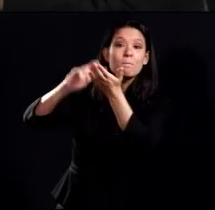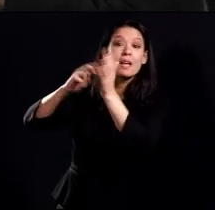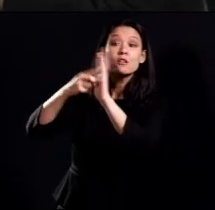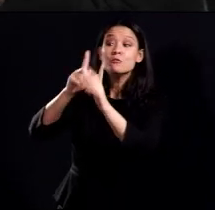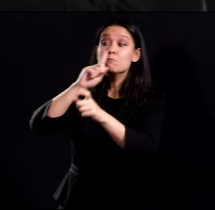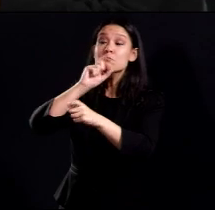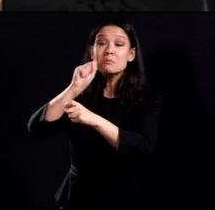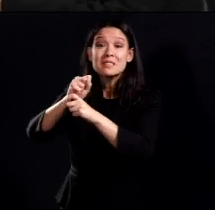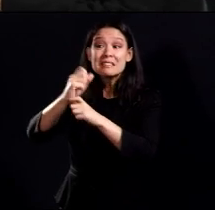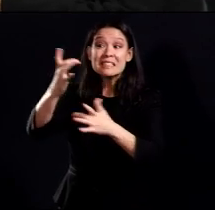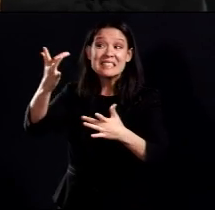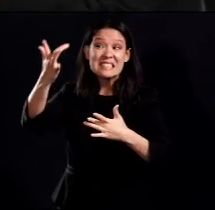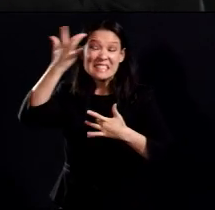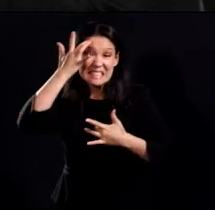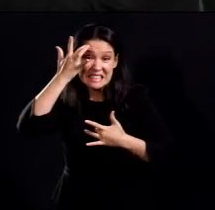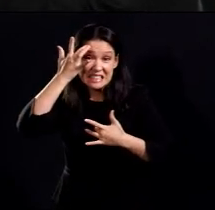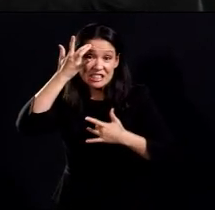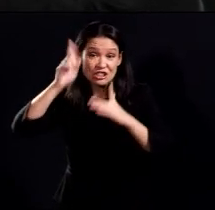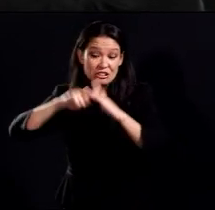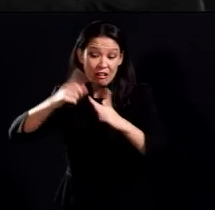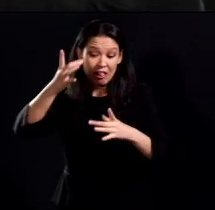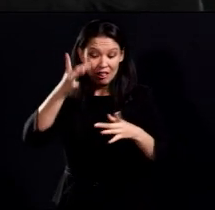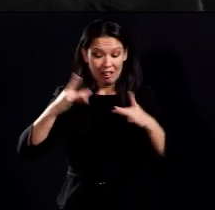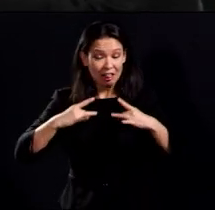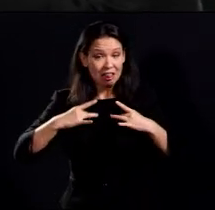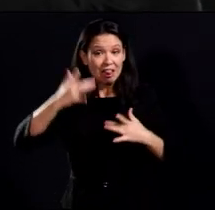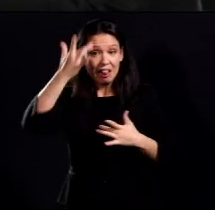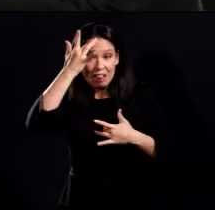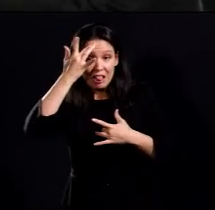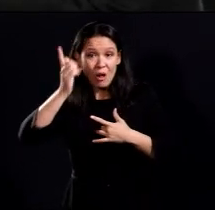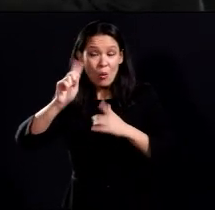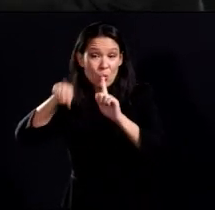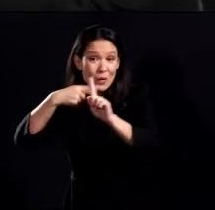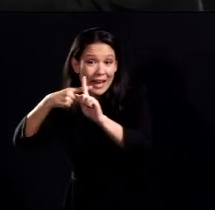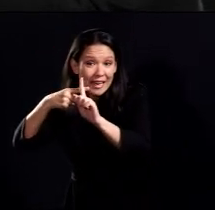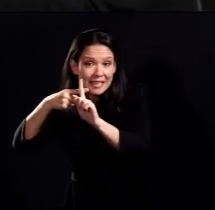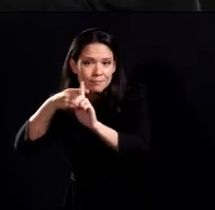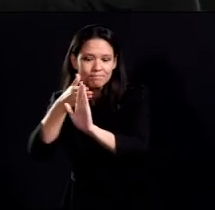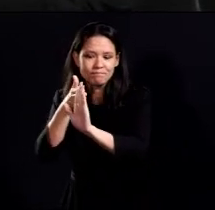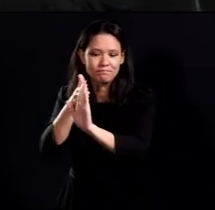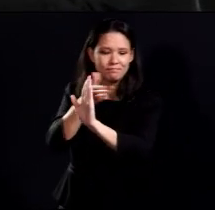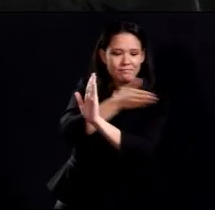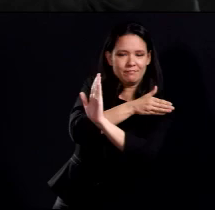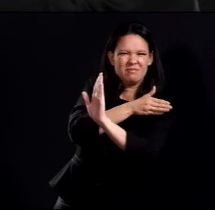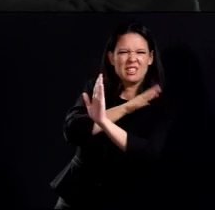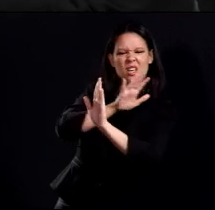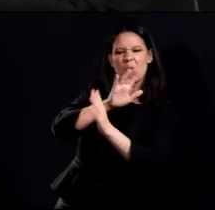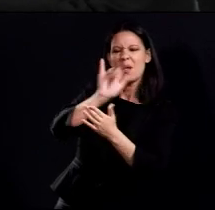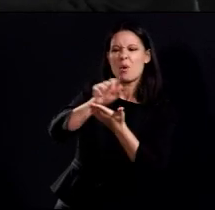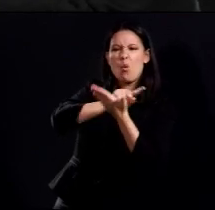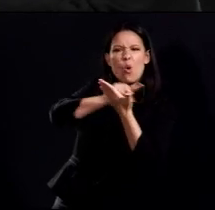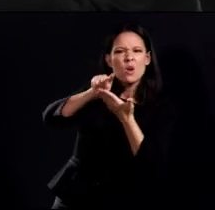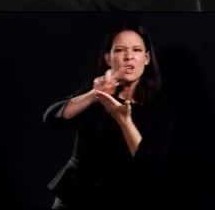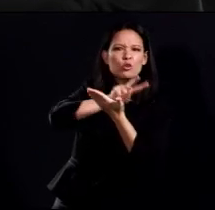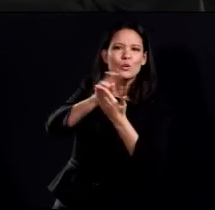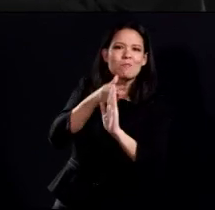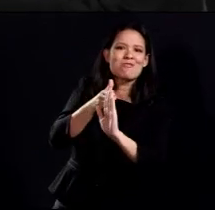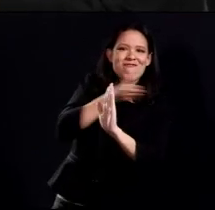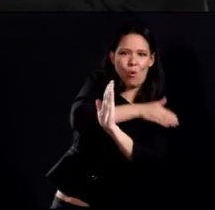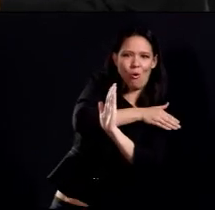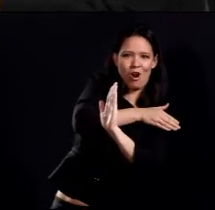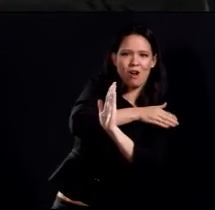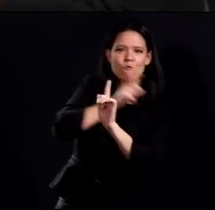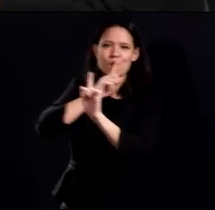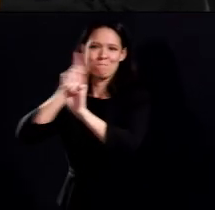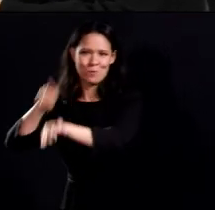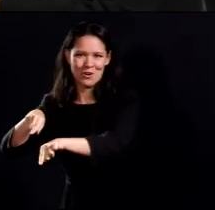occurred, meaning the infection, the people were exposed, and likely infected maybe a week up to two weeks ago, because it takes